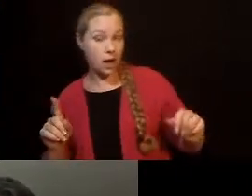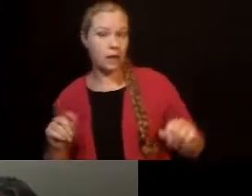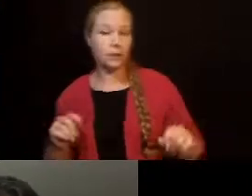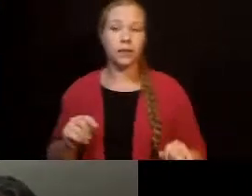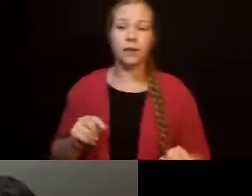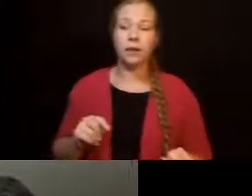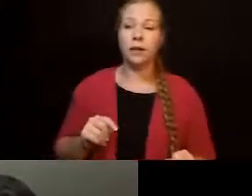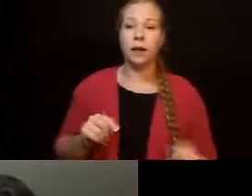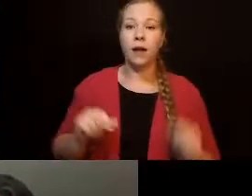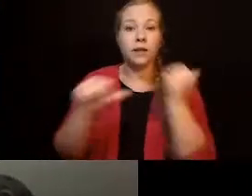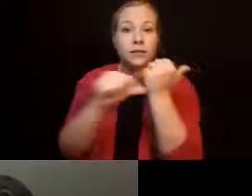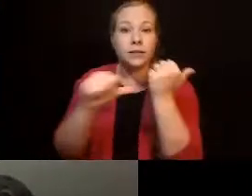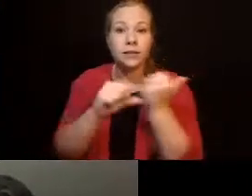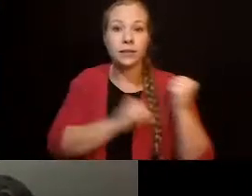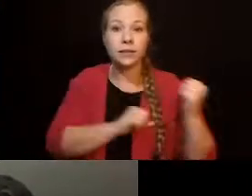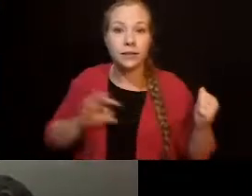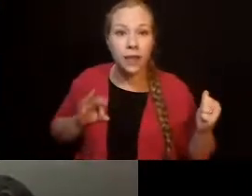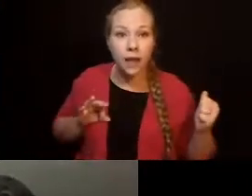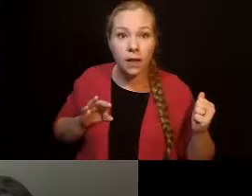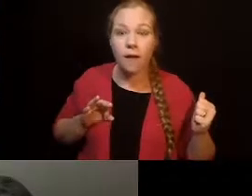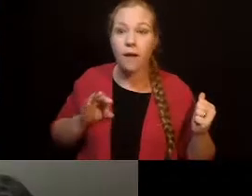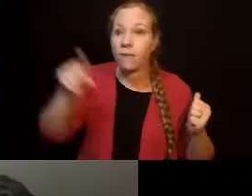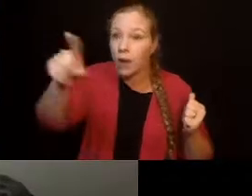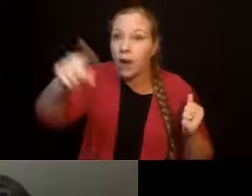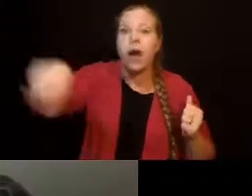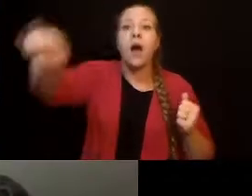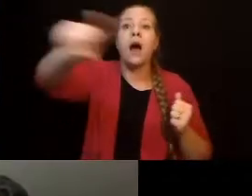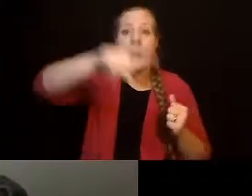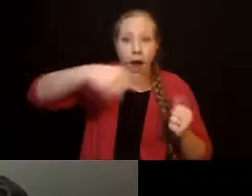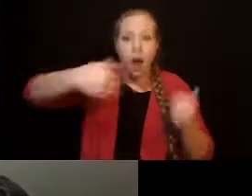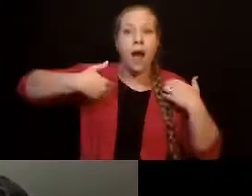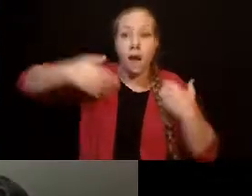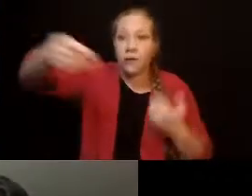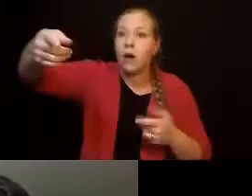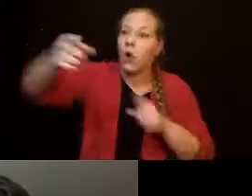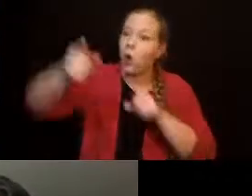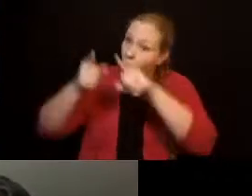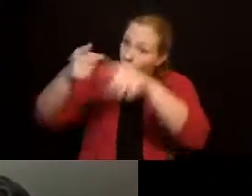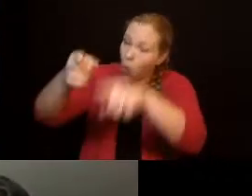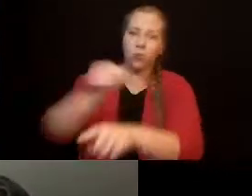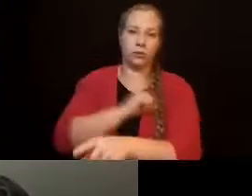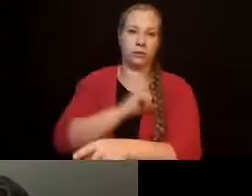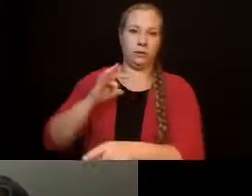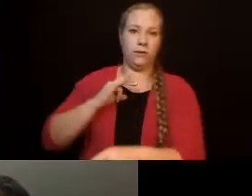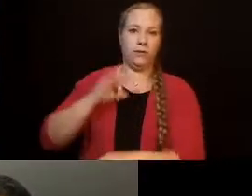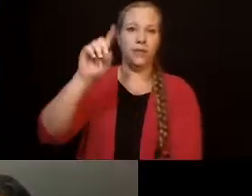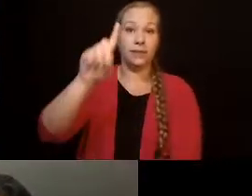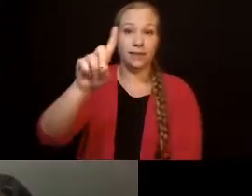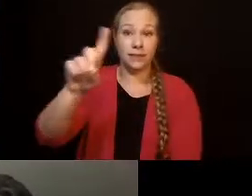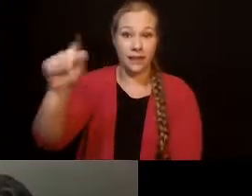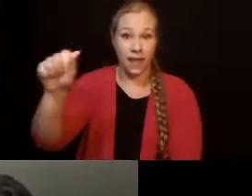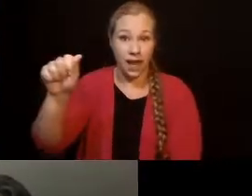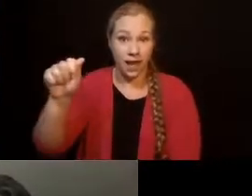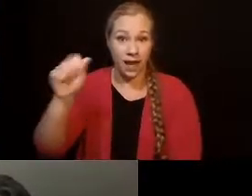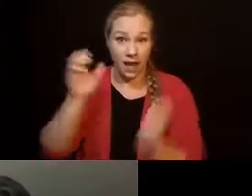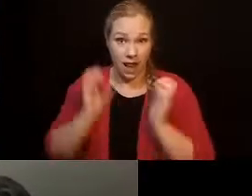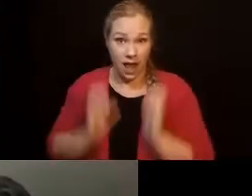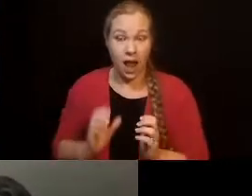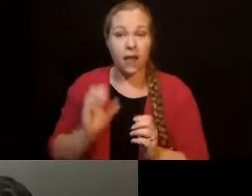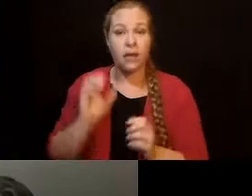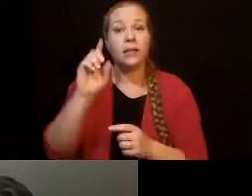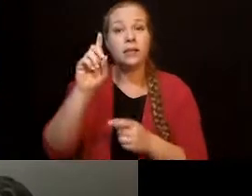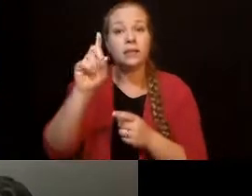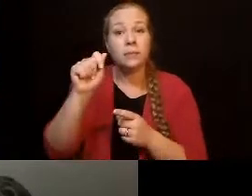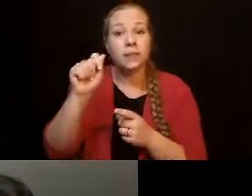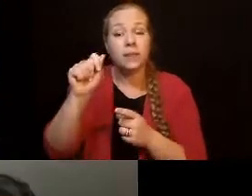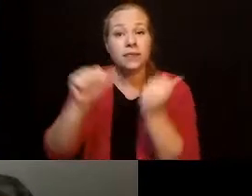comes from developmental disabilities administration. If you're a DDA client, if you're not a